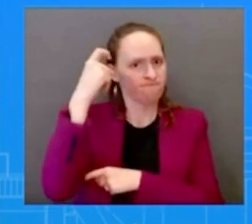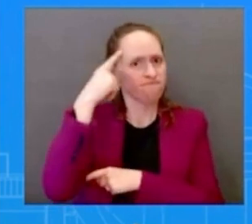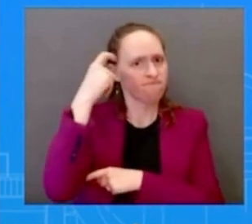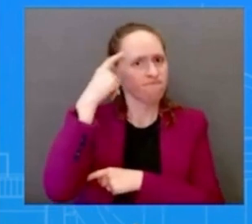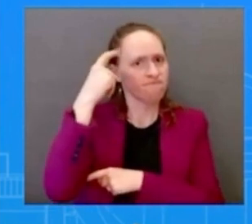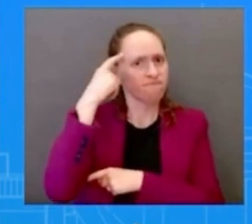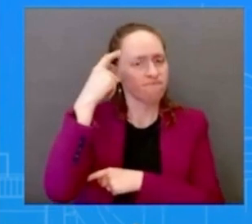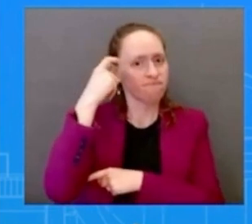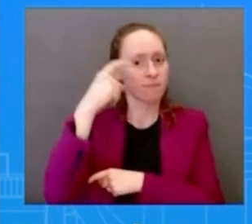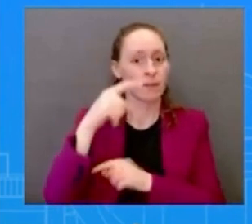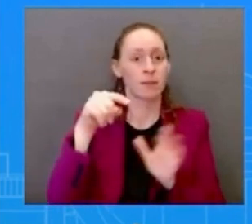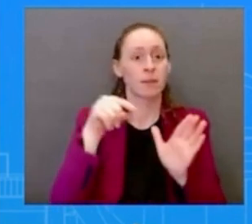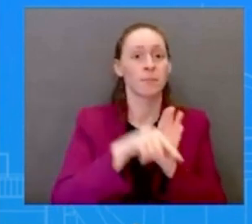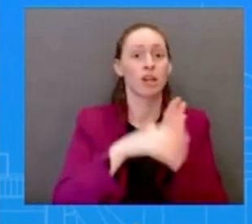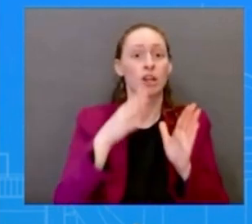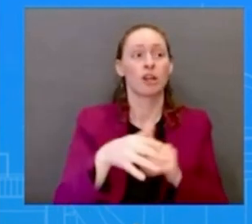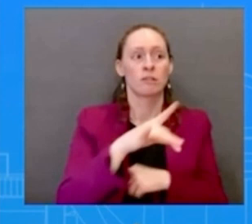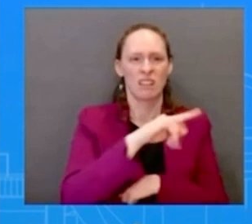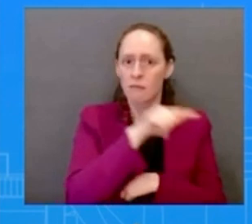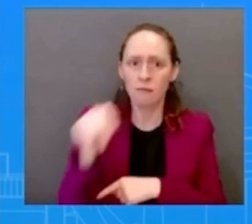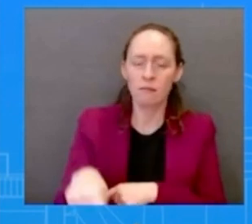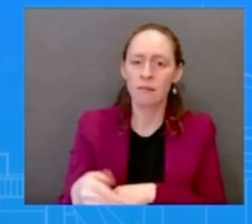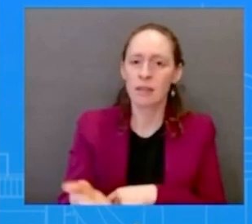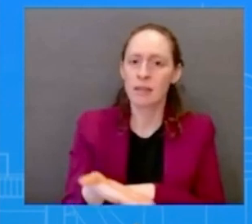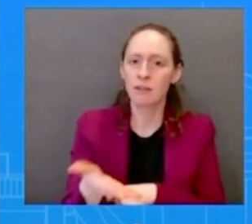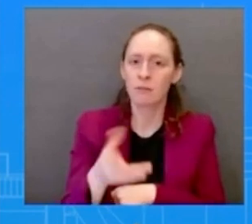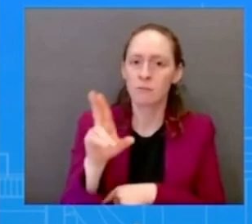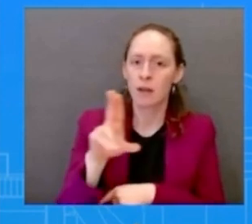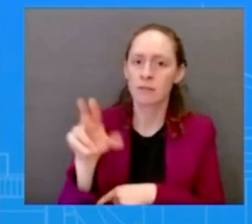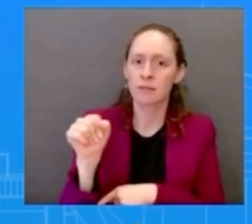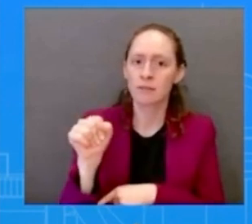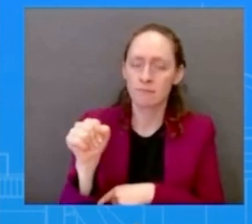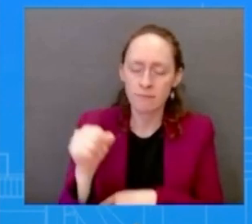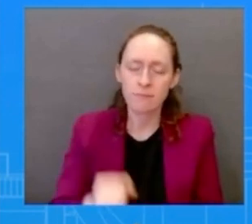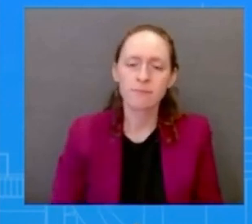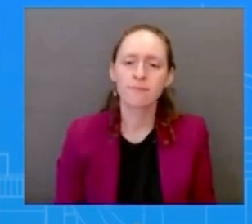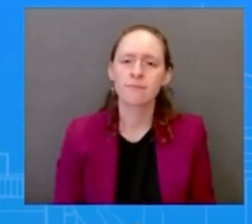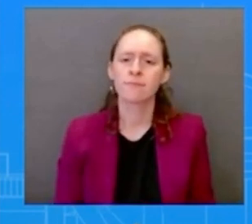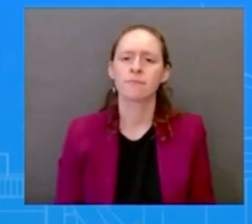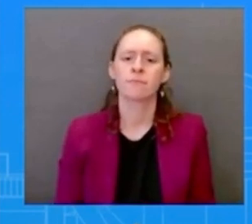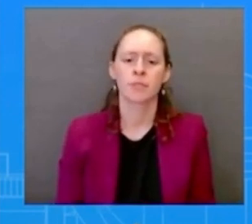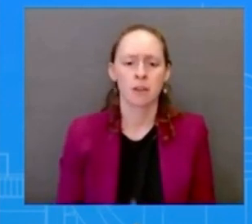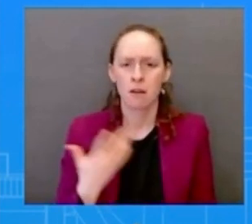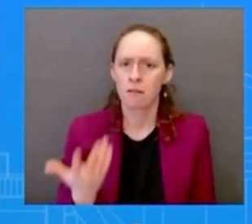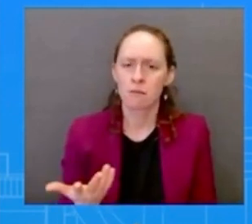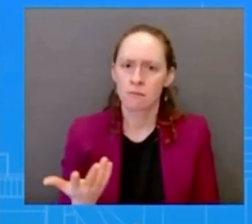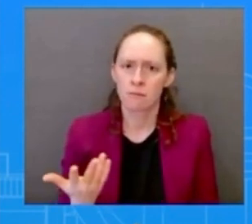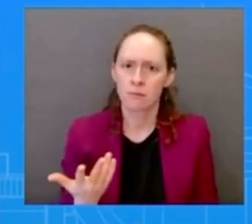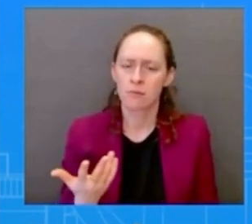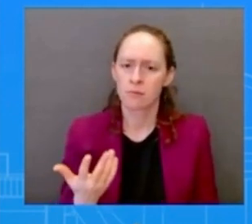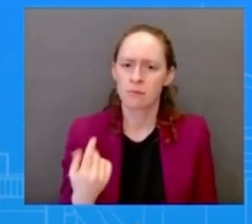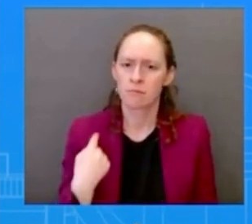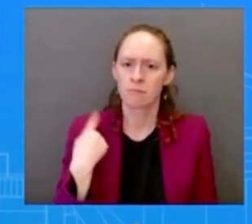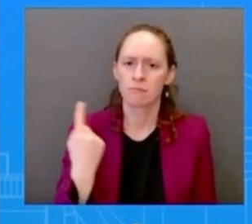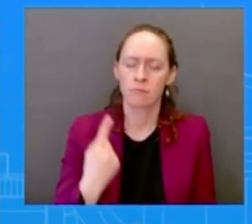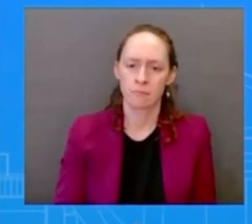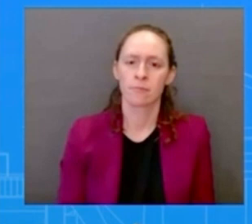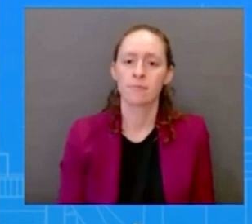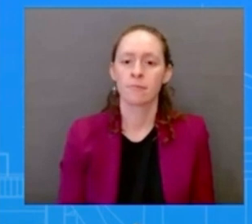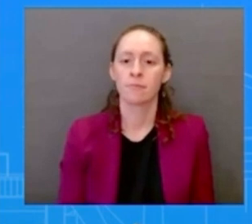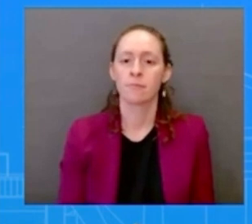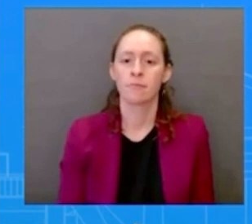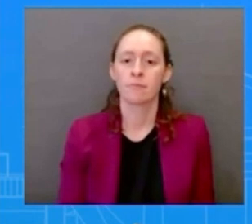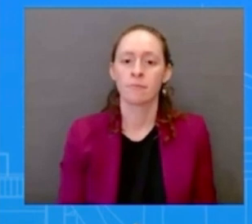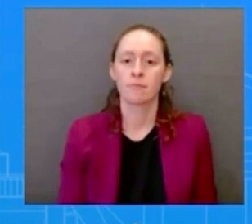present during the group the deadly beat okay he sent a letter asking for